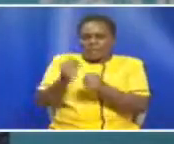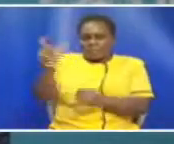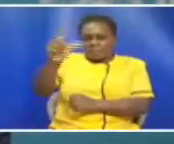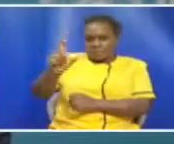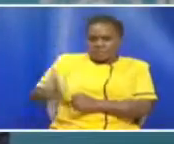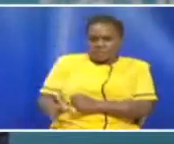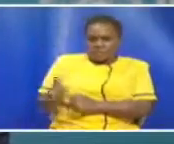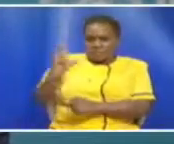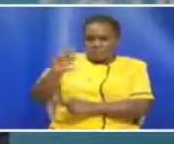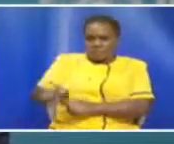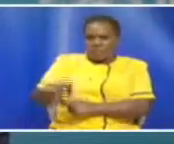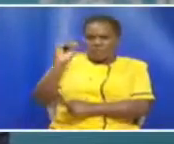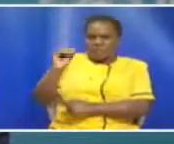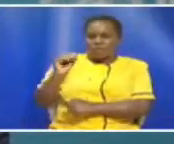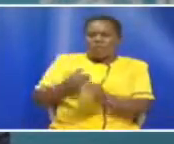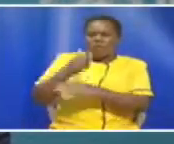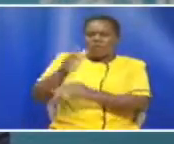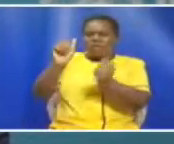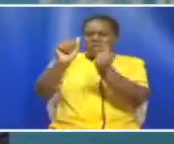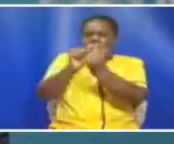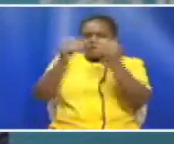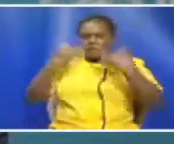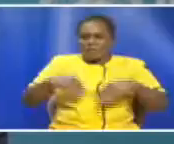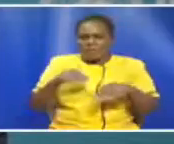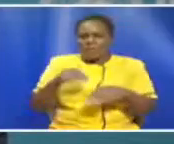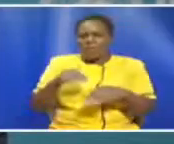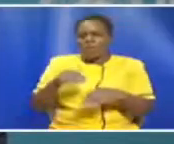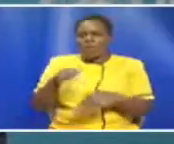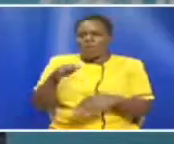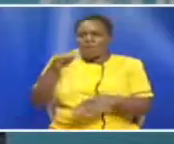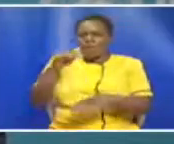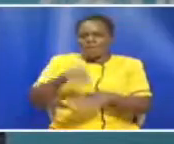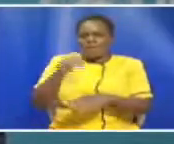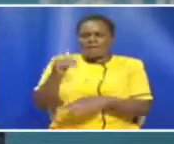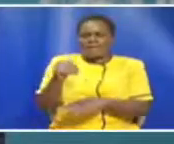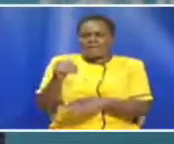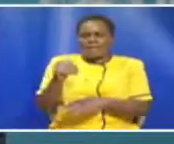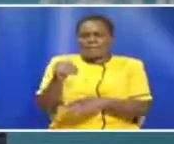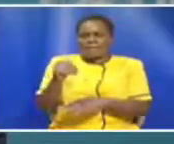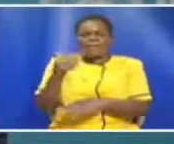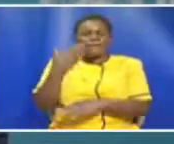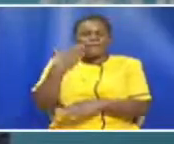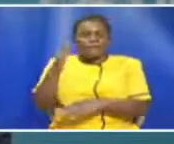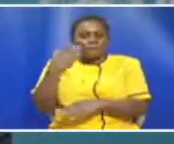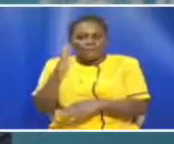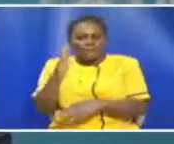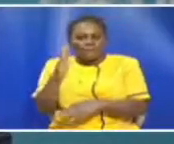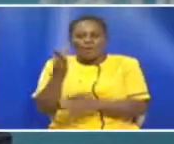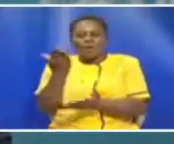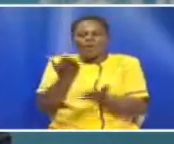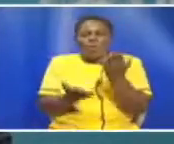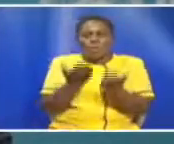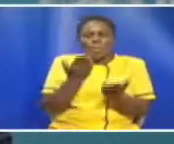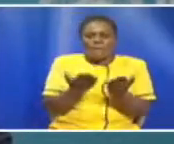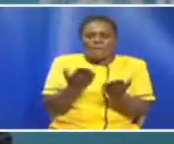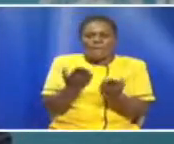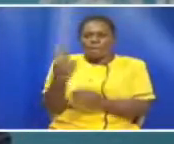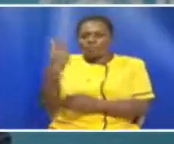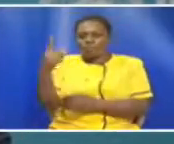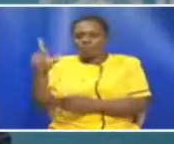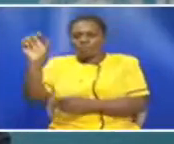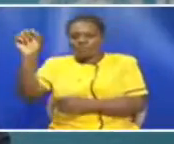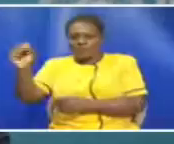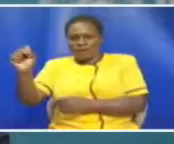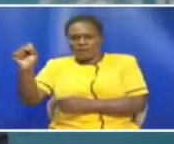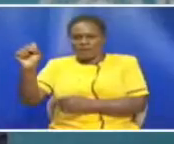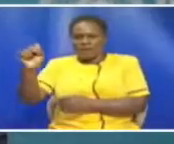found a more than 10% case fatality rate for people with diabetes compared to 2.5